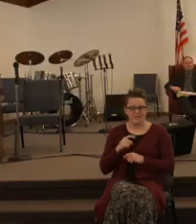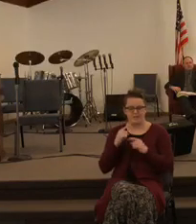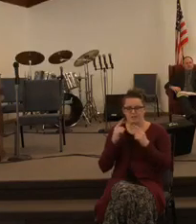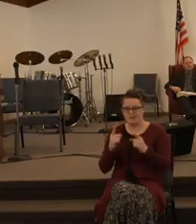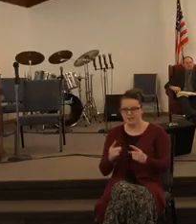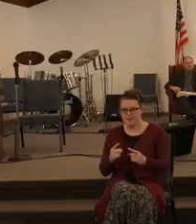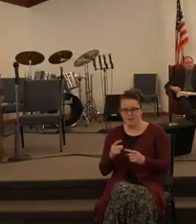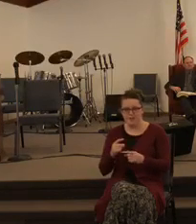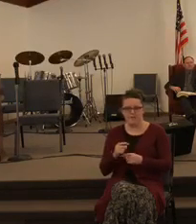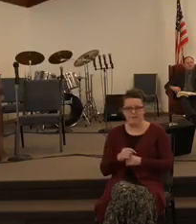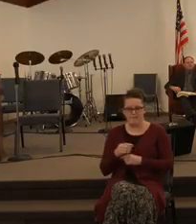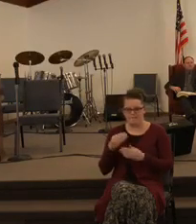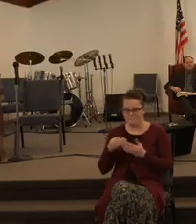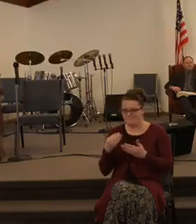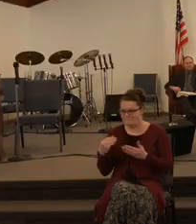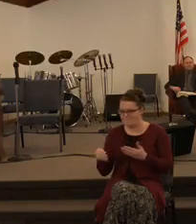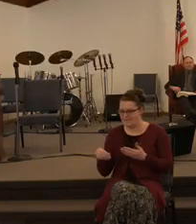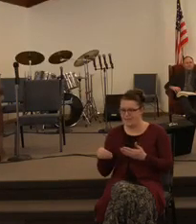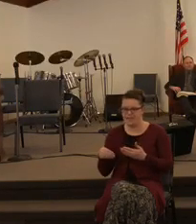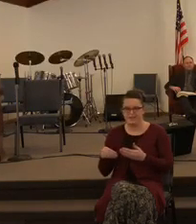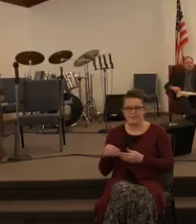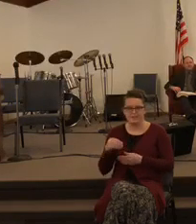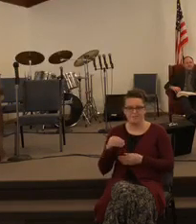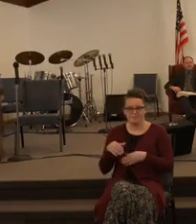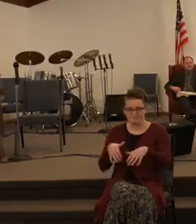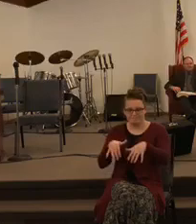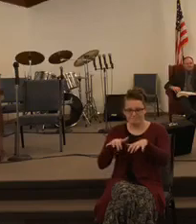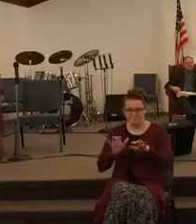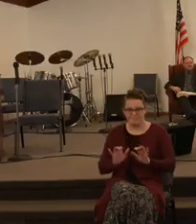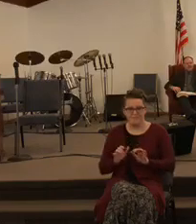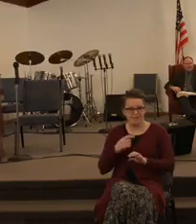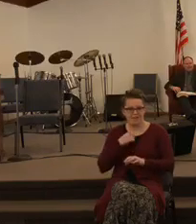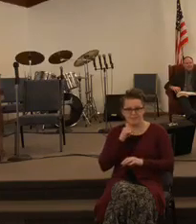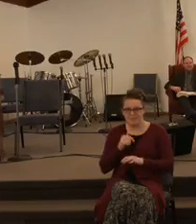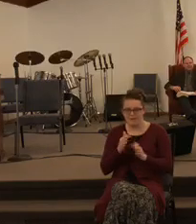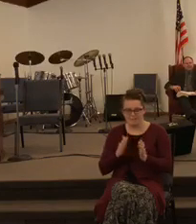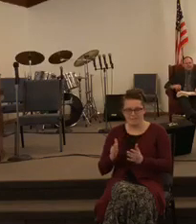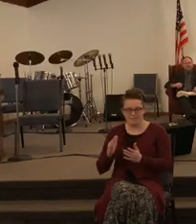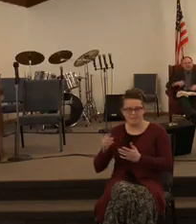cemetery lots that's not what I'm preparing for